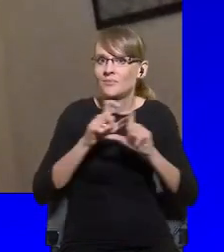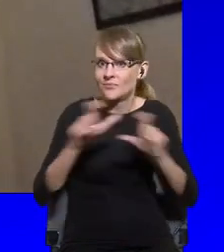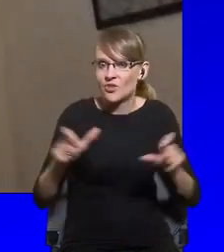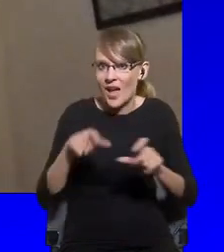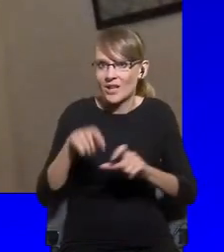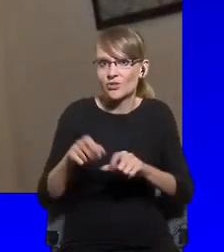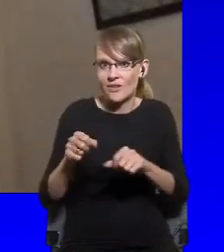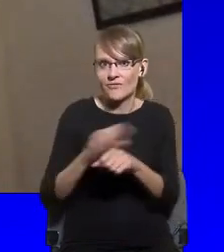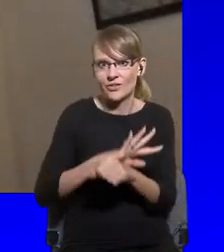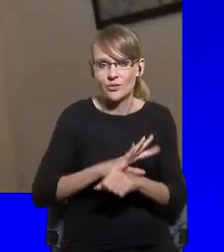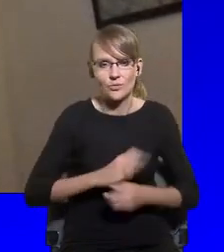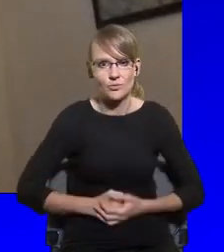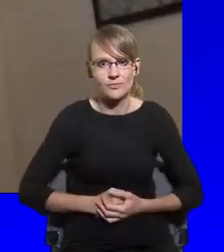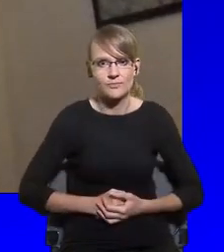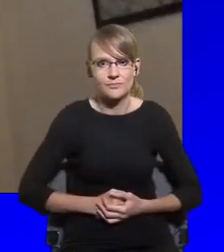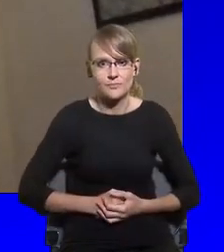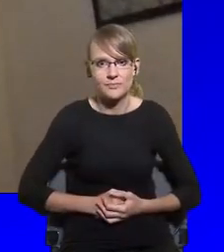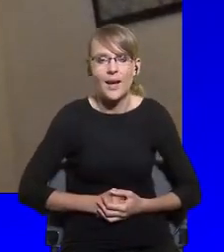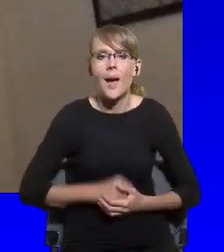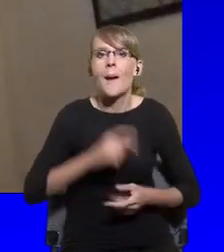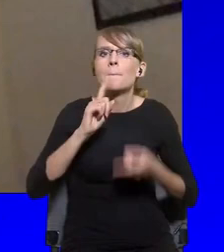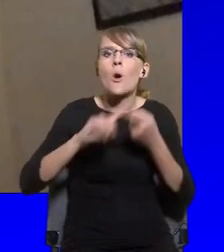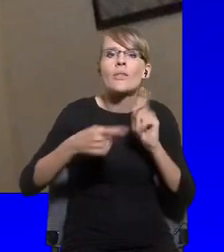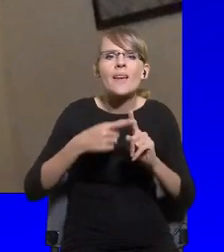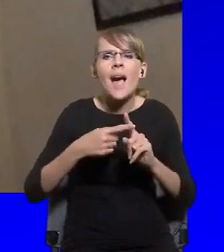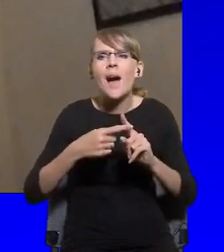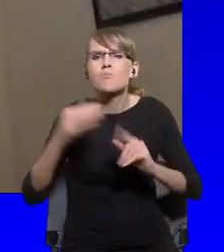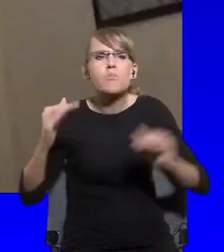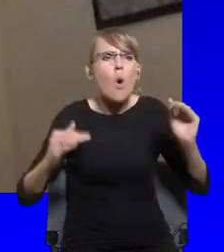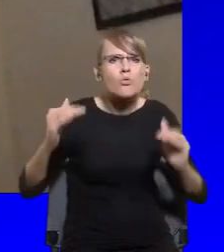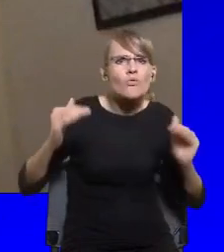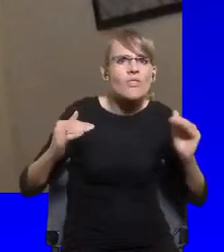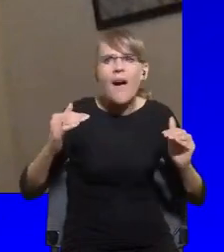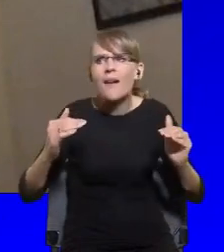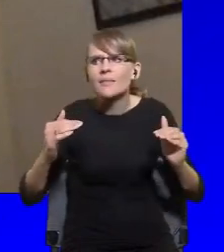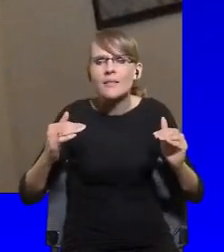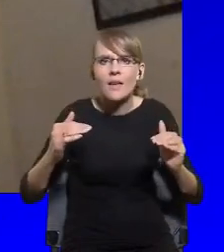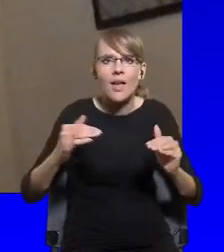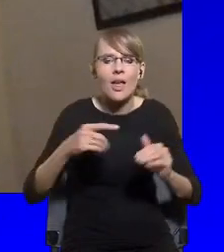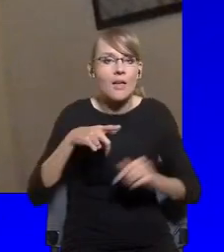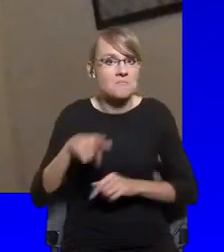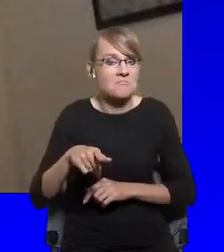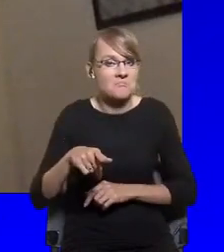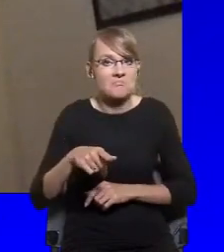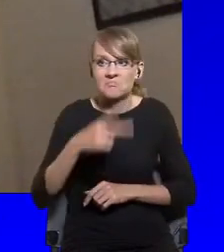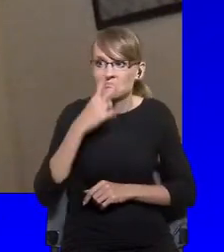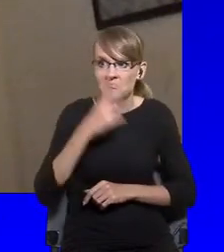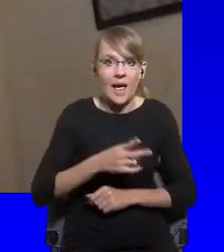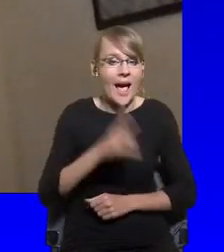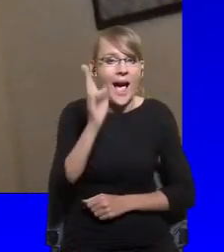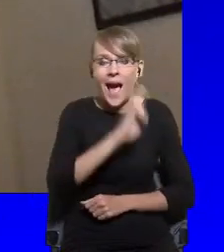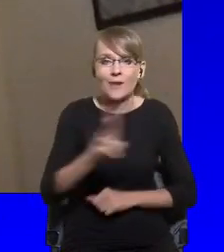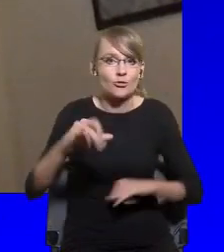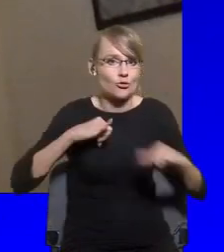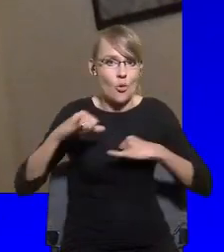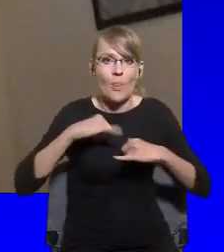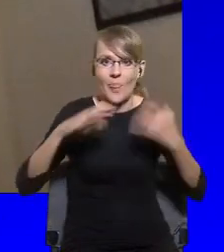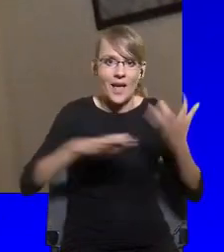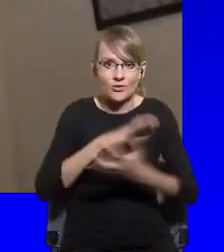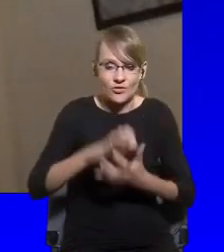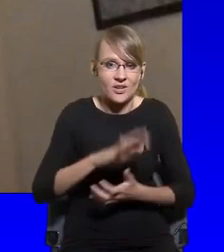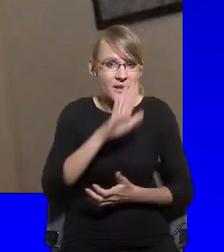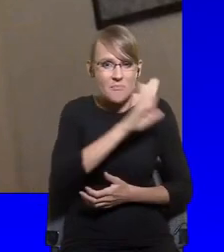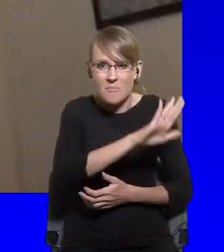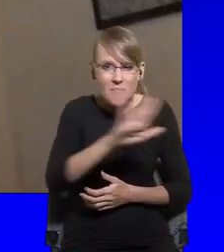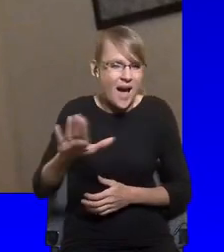of comparison and the fact that every single government in the world has been dealing with similar issues and